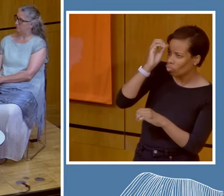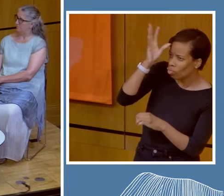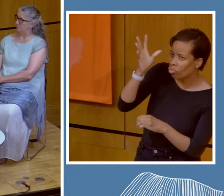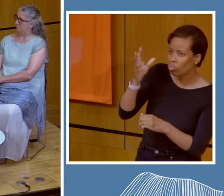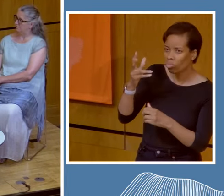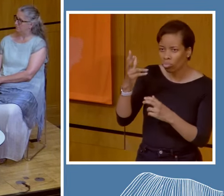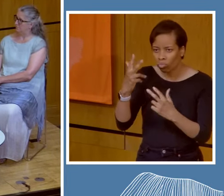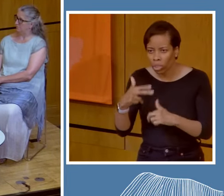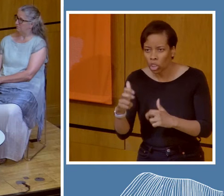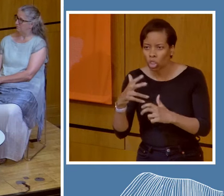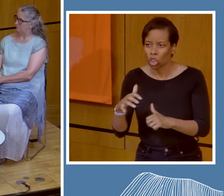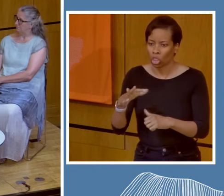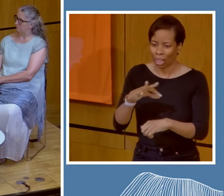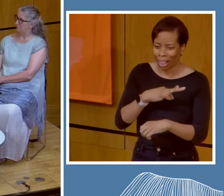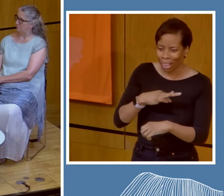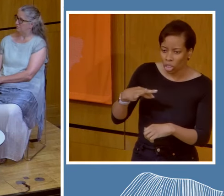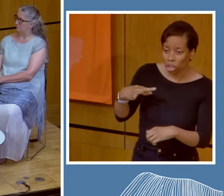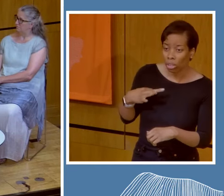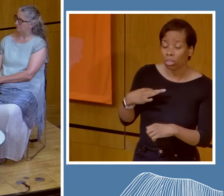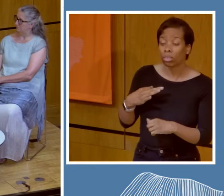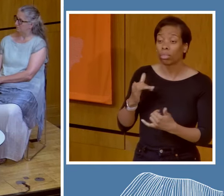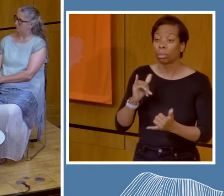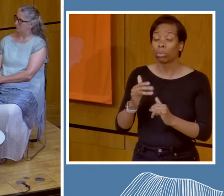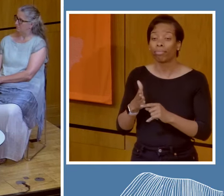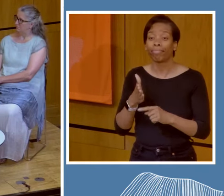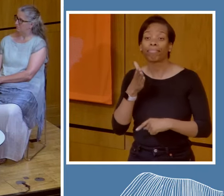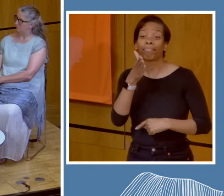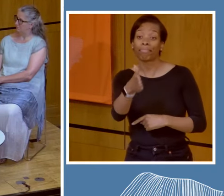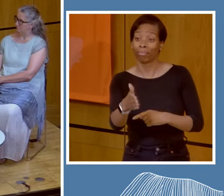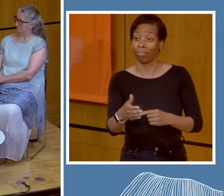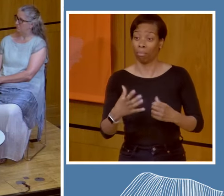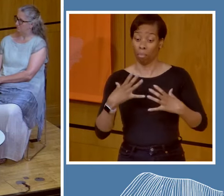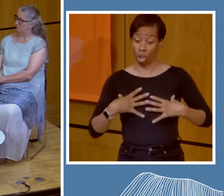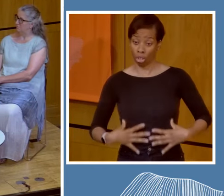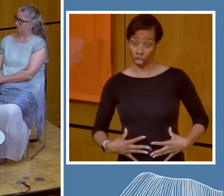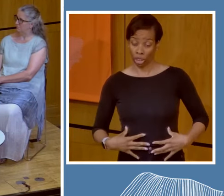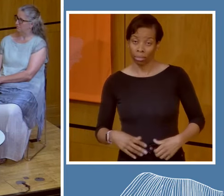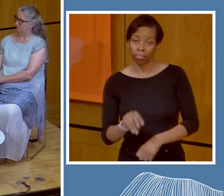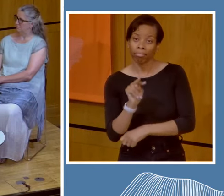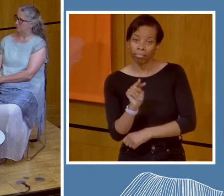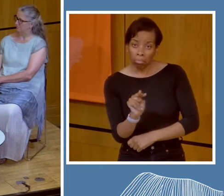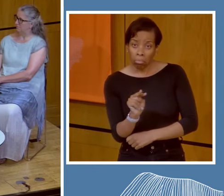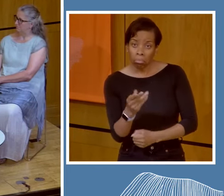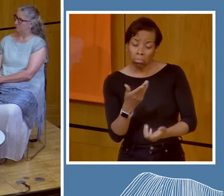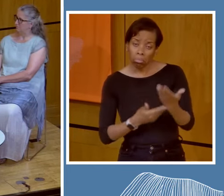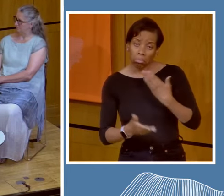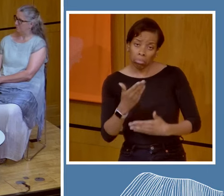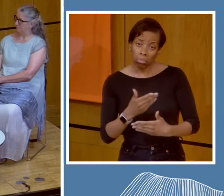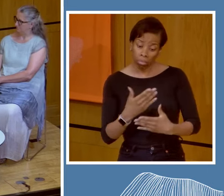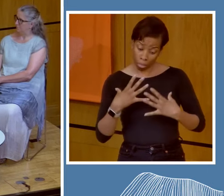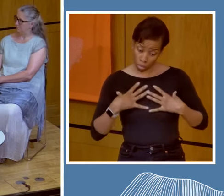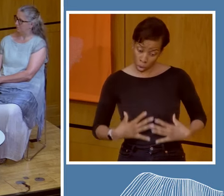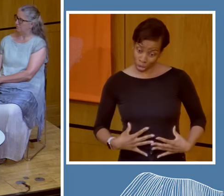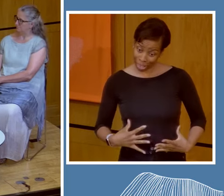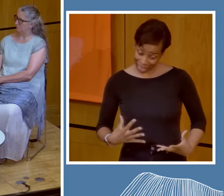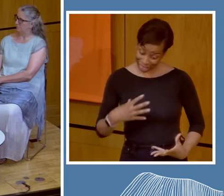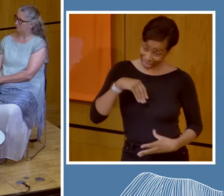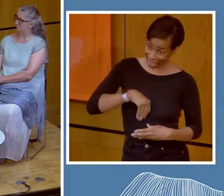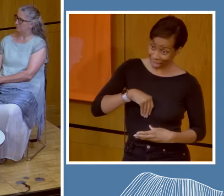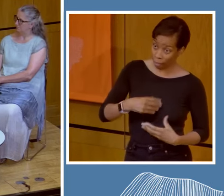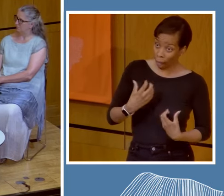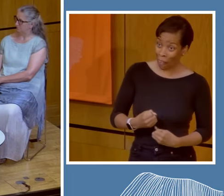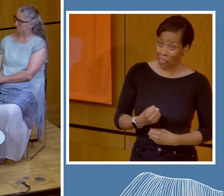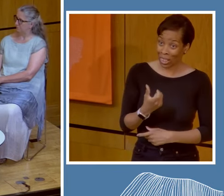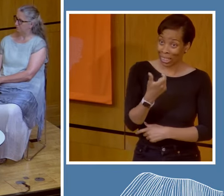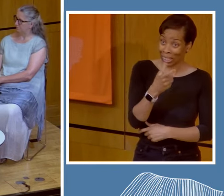many people learn in their biology class that our bodies are made up of 60% water. Right? But you heard that fact. We're made up